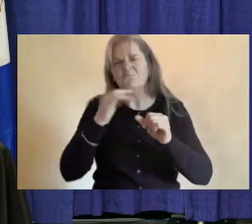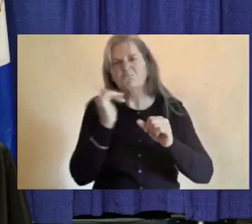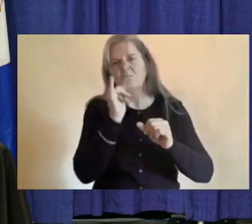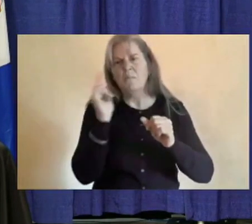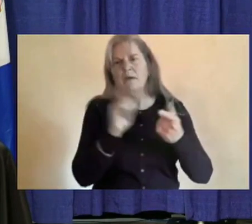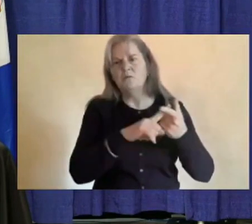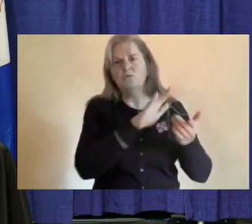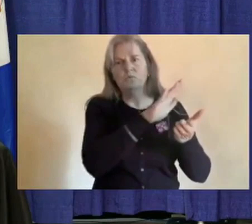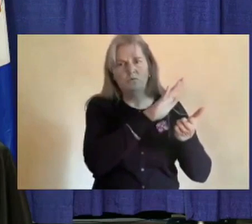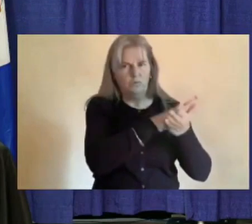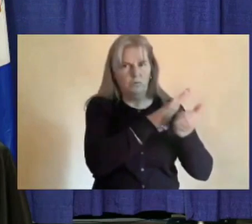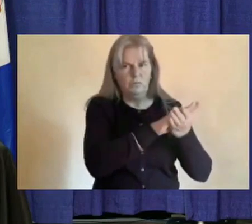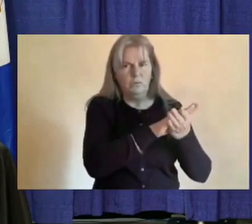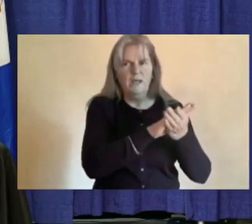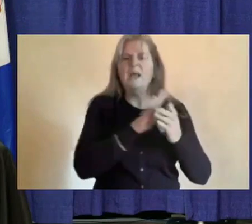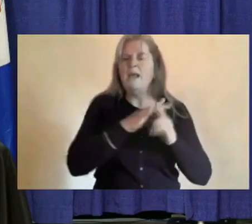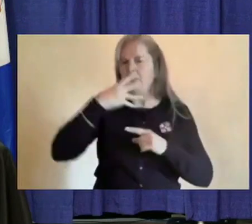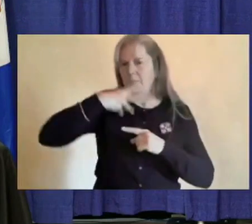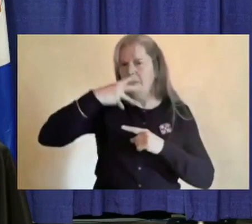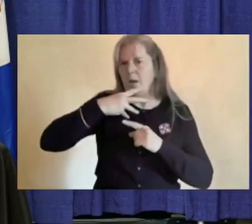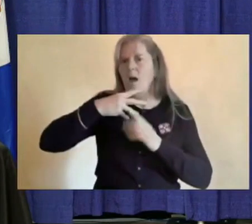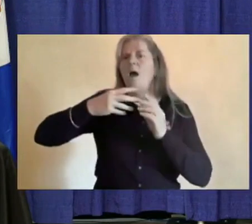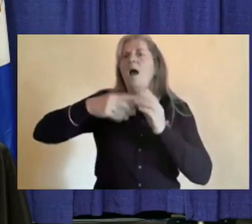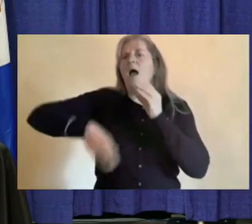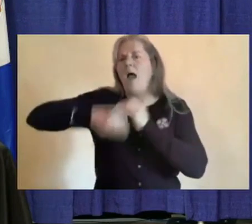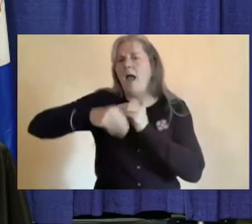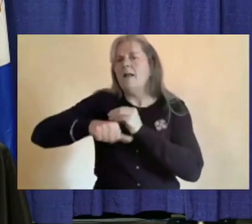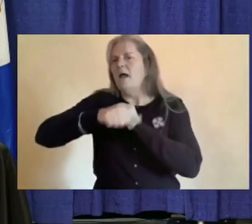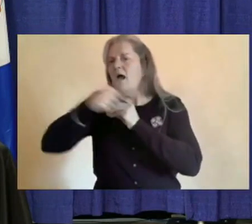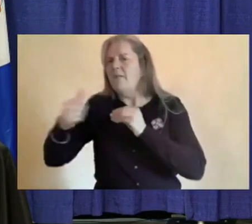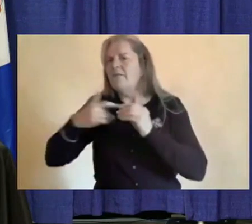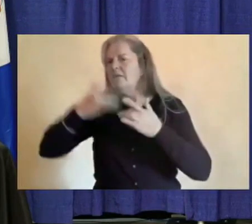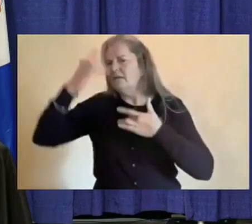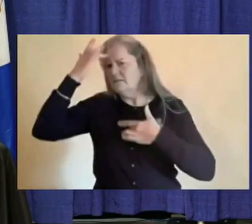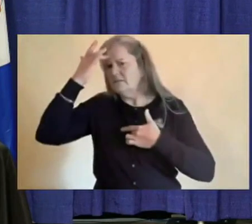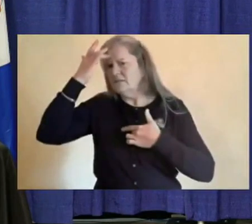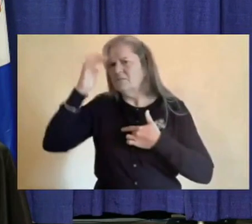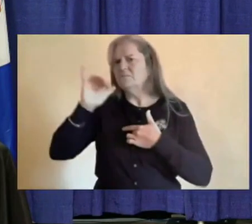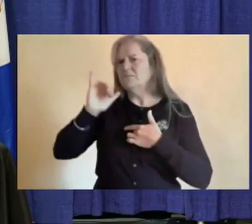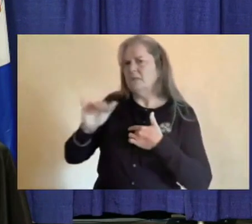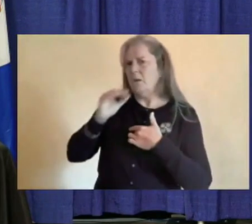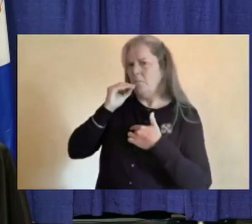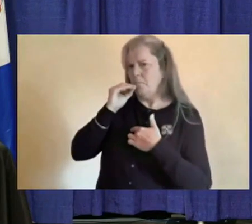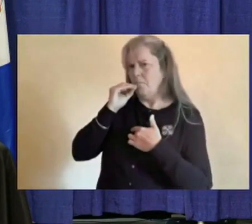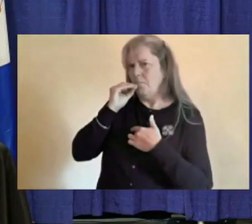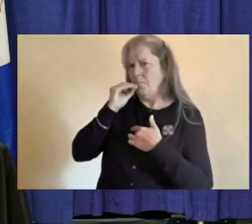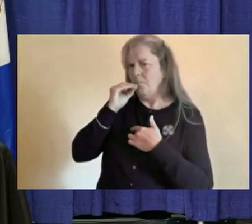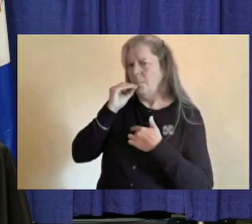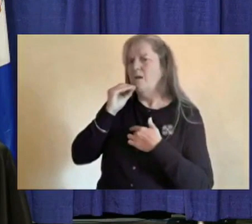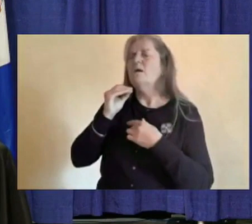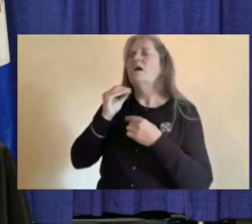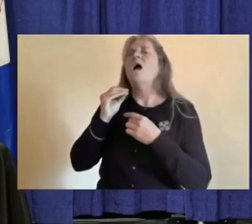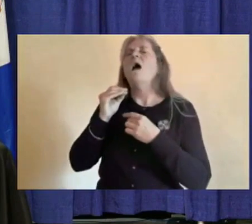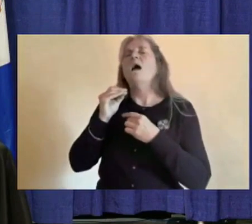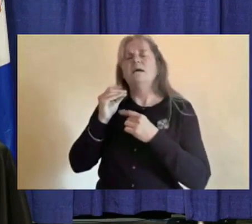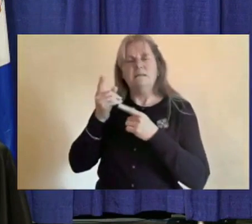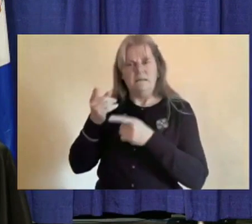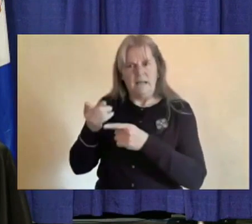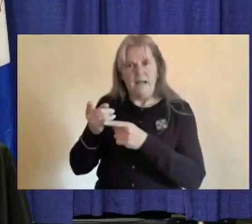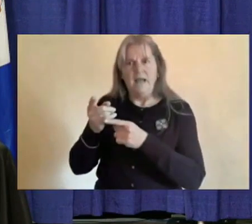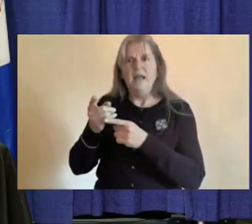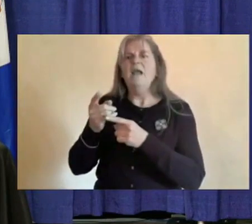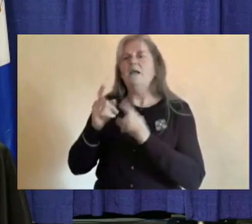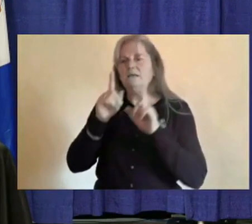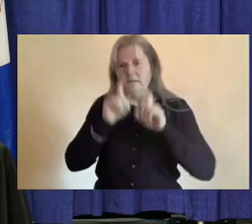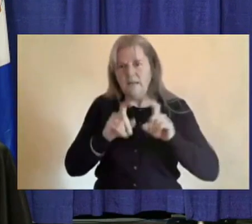present and if a child does need to stay home and chooses not to test, the length of stay has decreased from 14 days